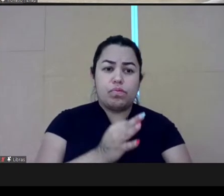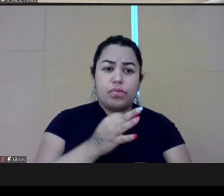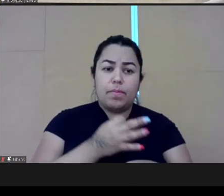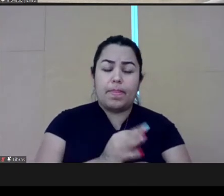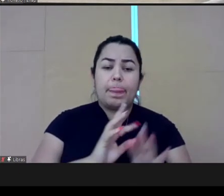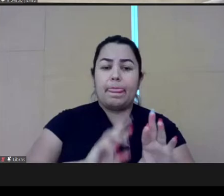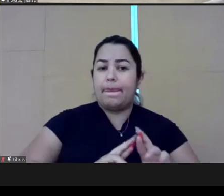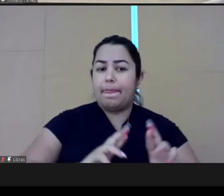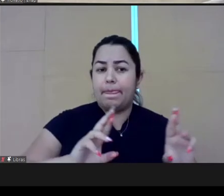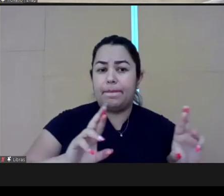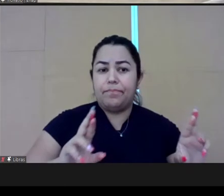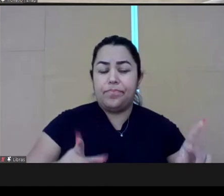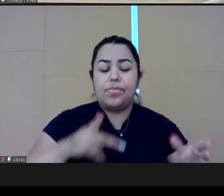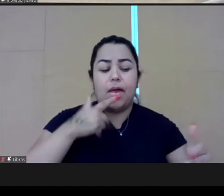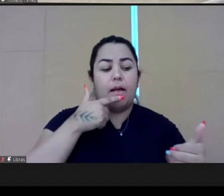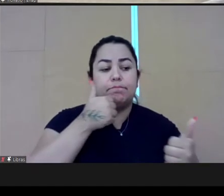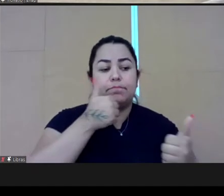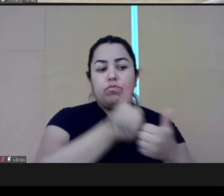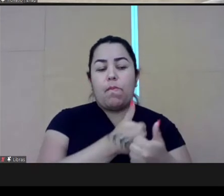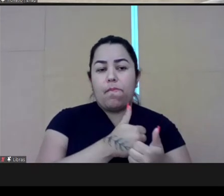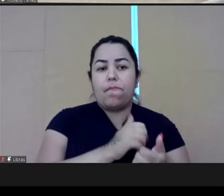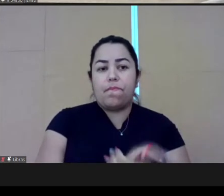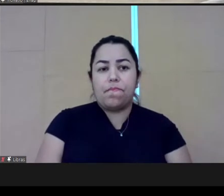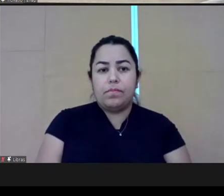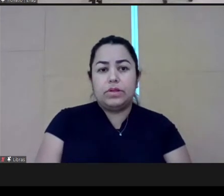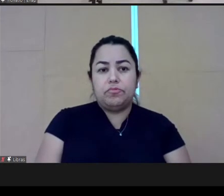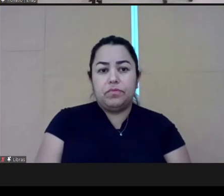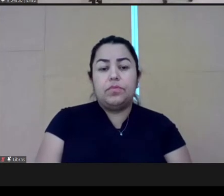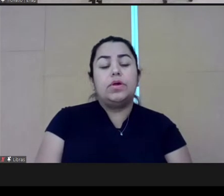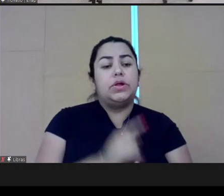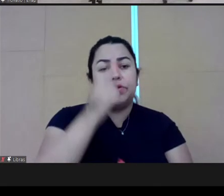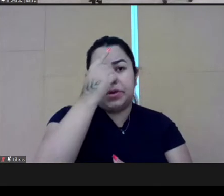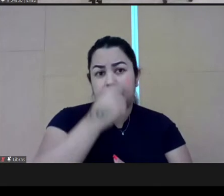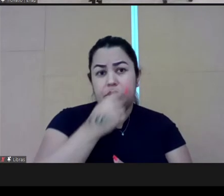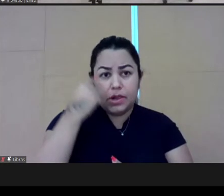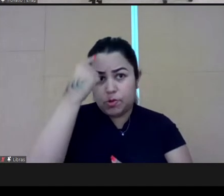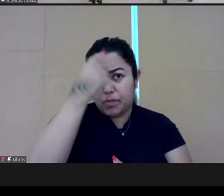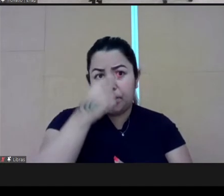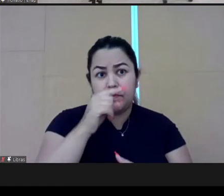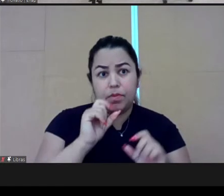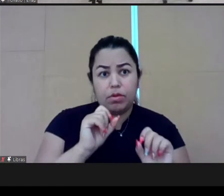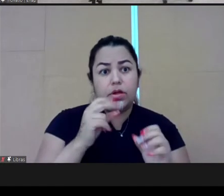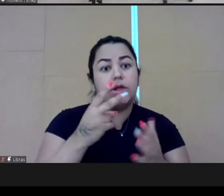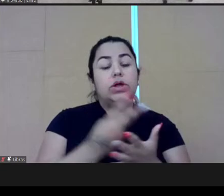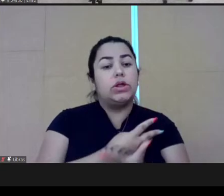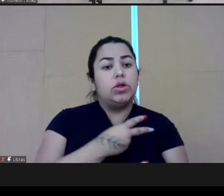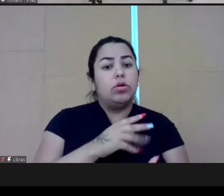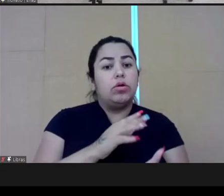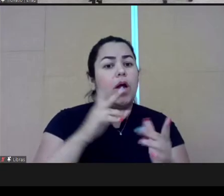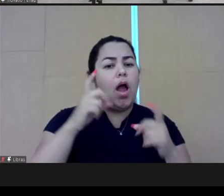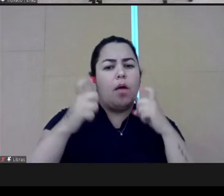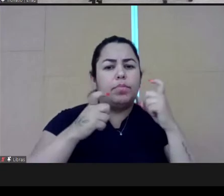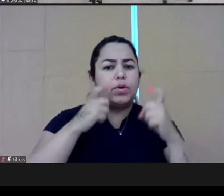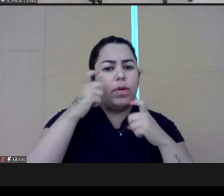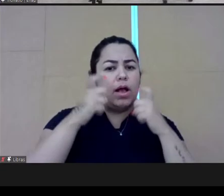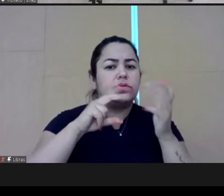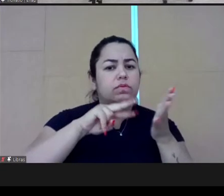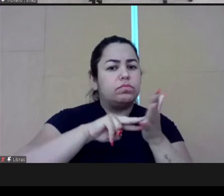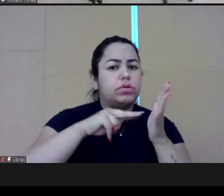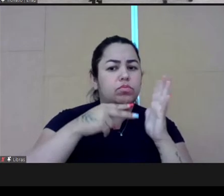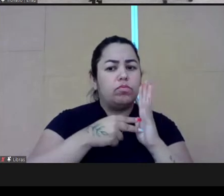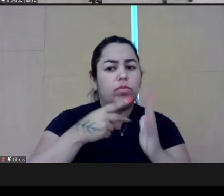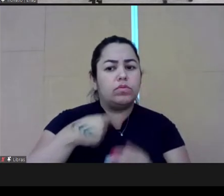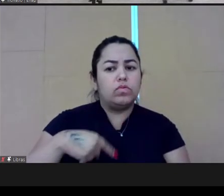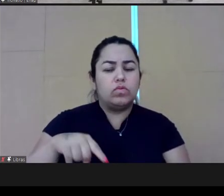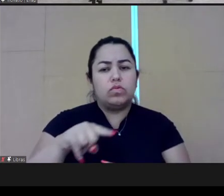and talent management. And it has been a significant preoccupation for us in Canada. And we are